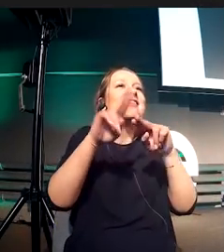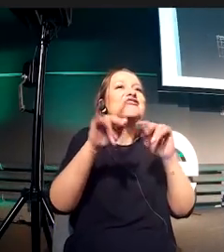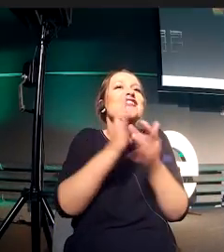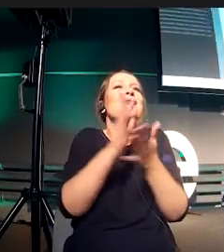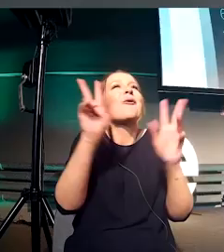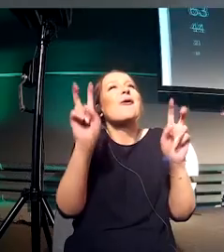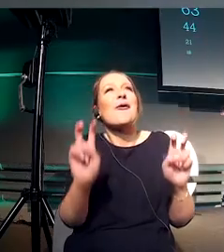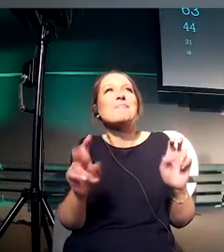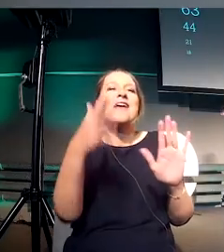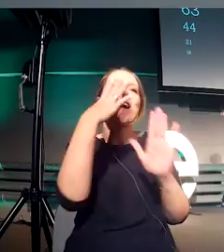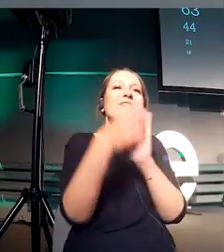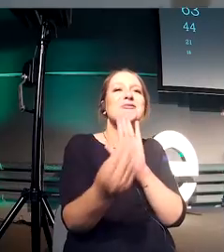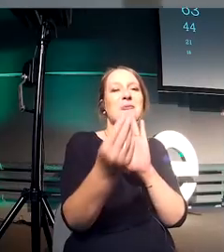build.